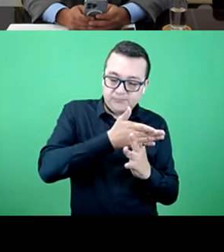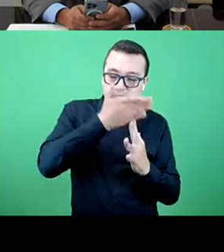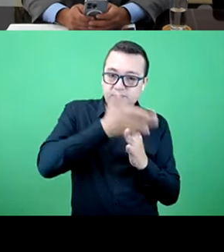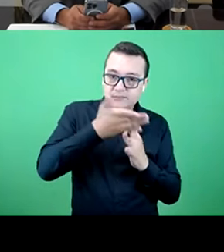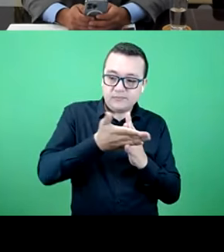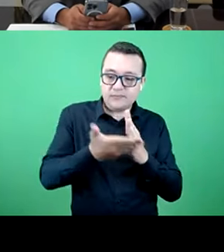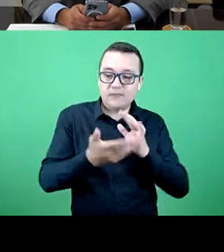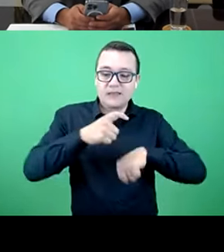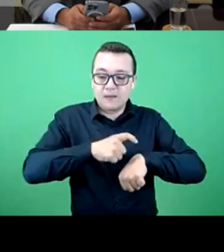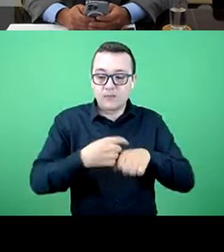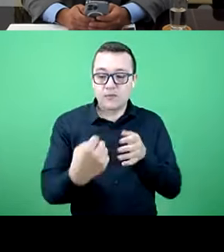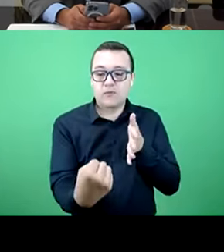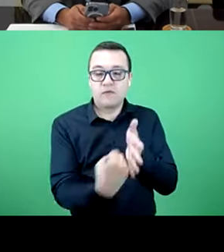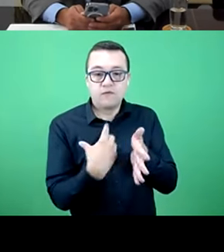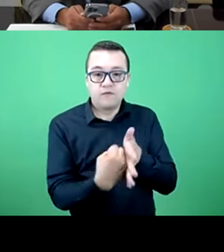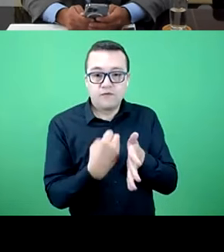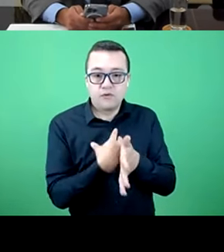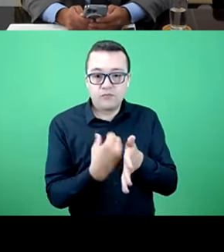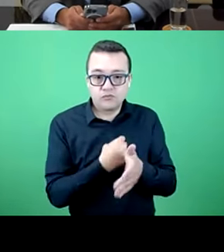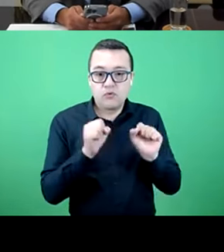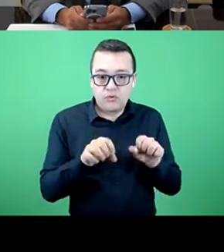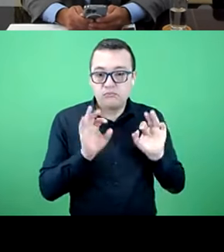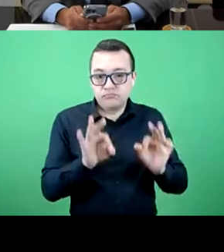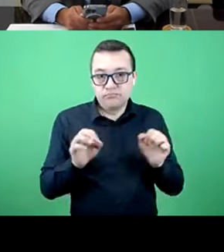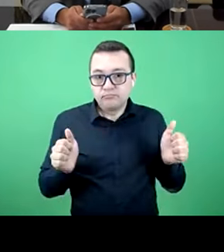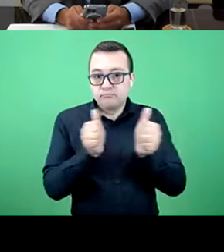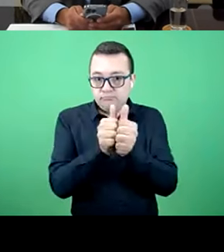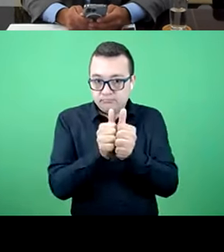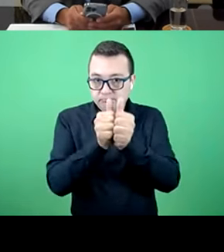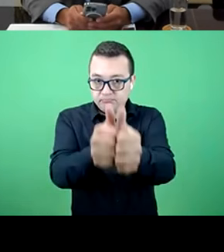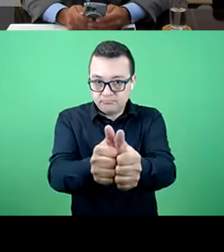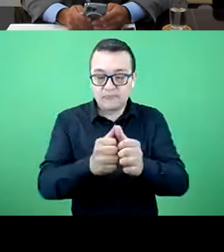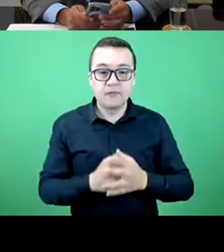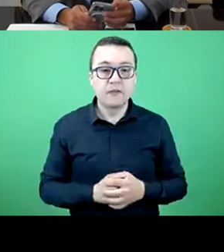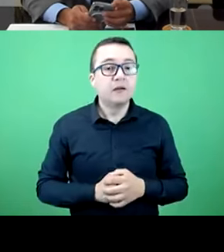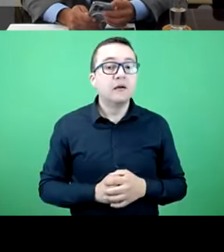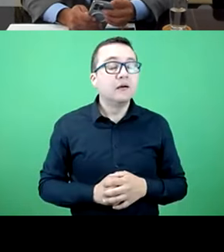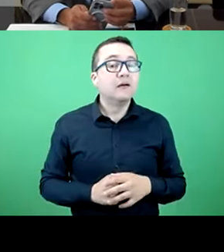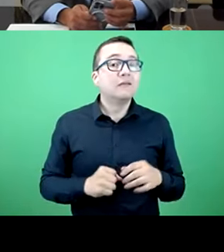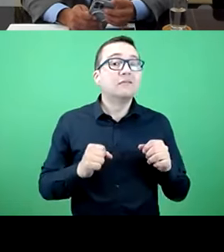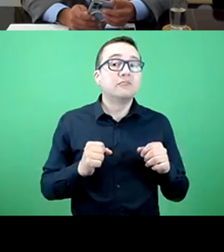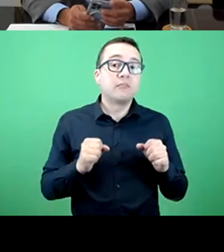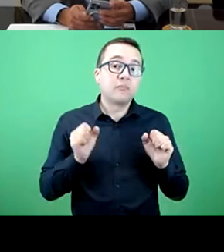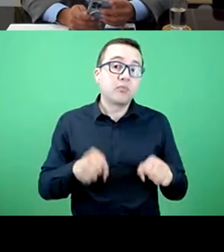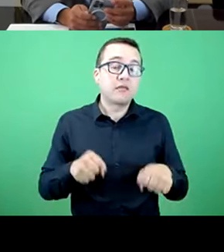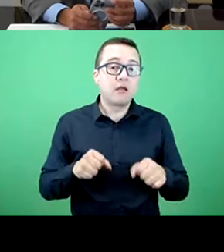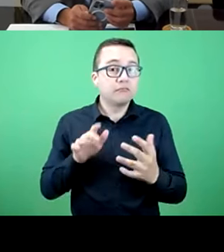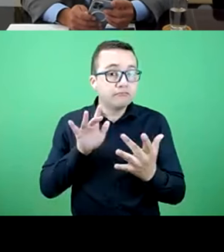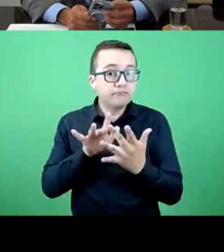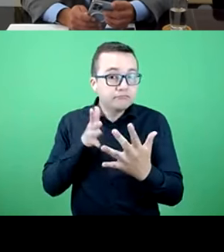under obligation to send the ANS several information on